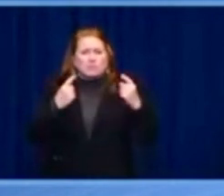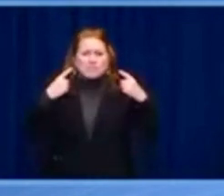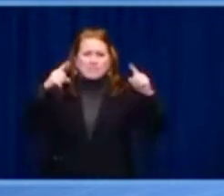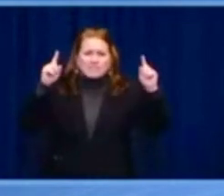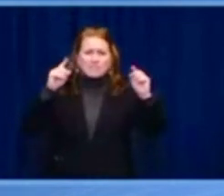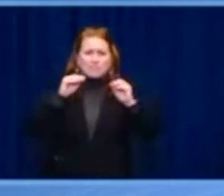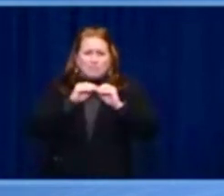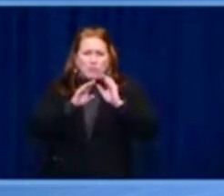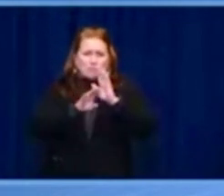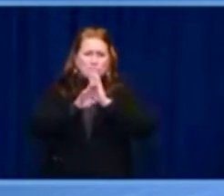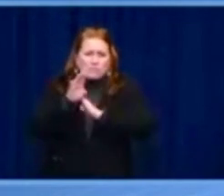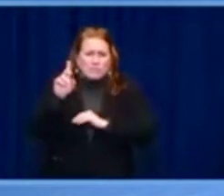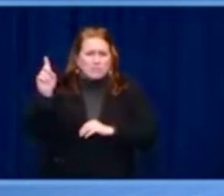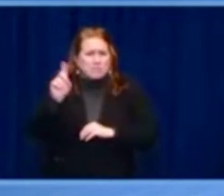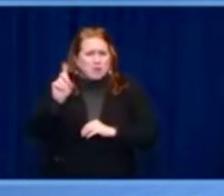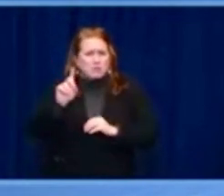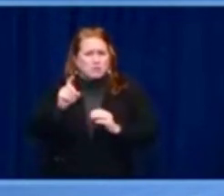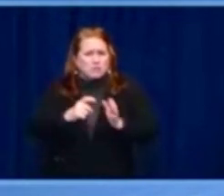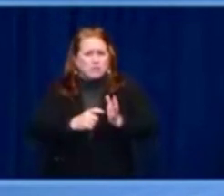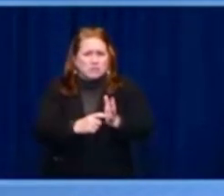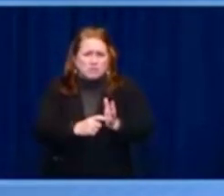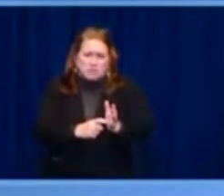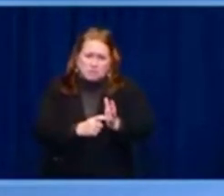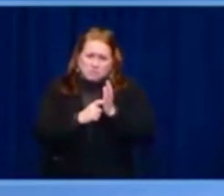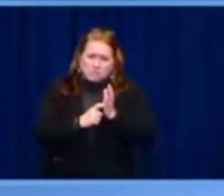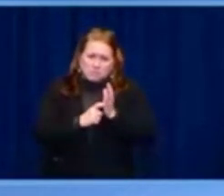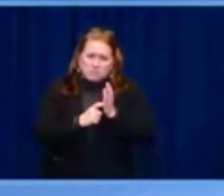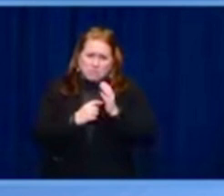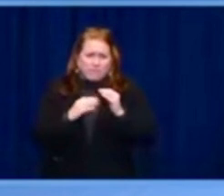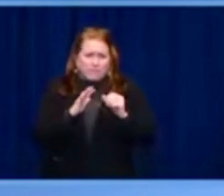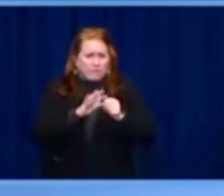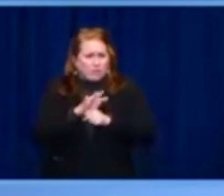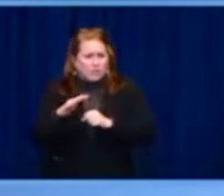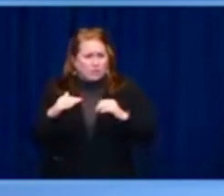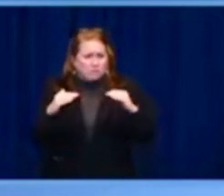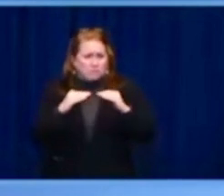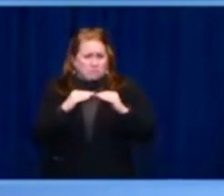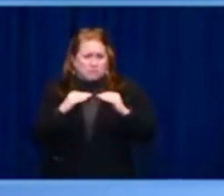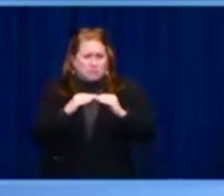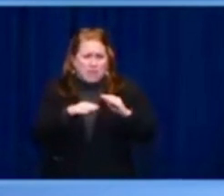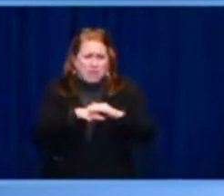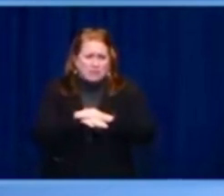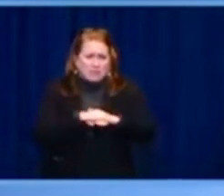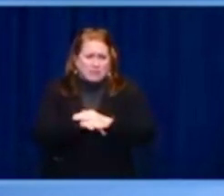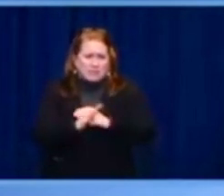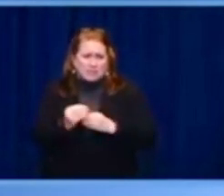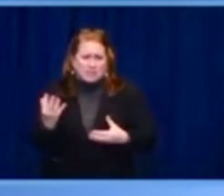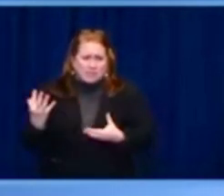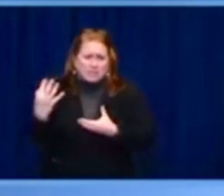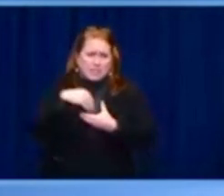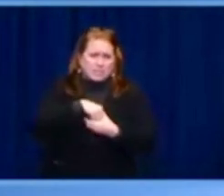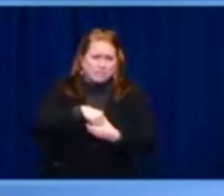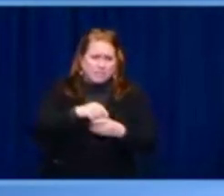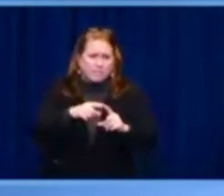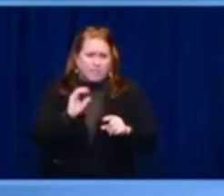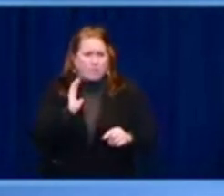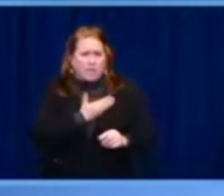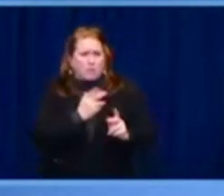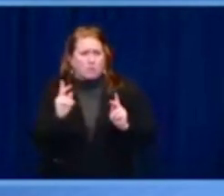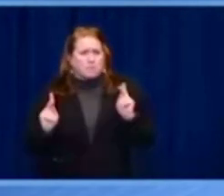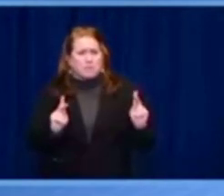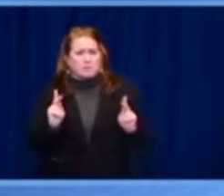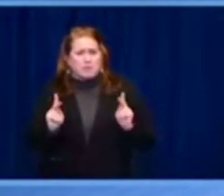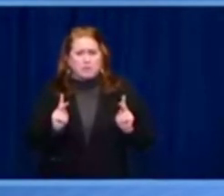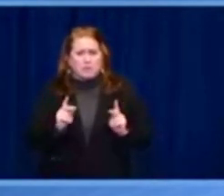response to the COVID-19 pandemic, to strengthen global health security, so we're better prepared to prevent and respond to